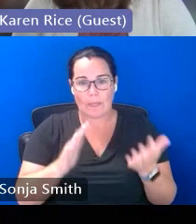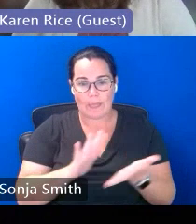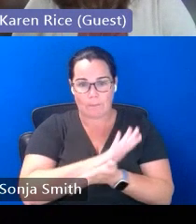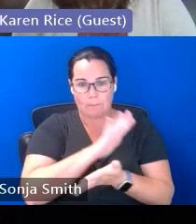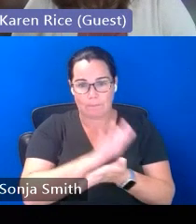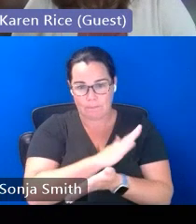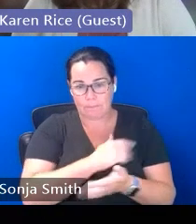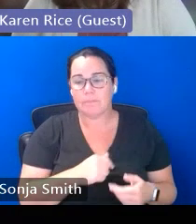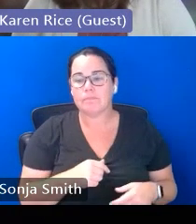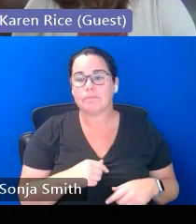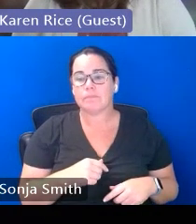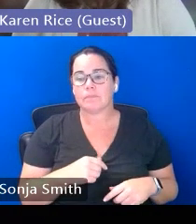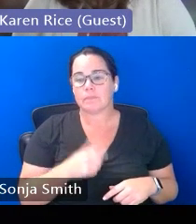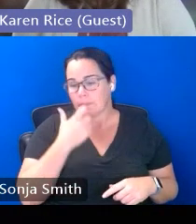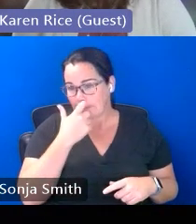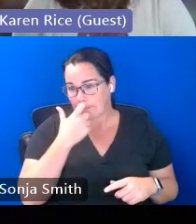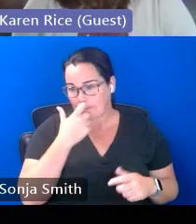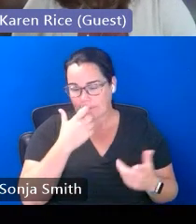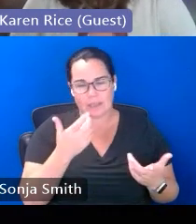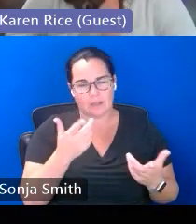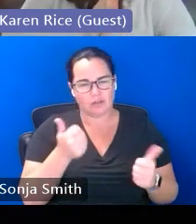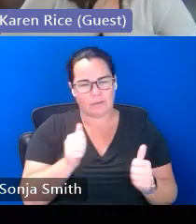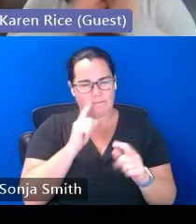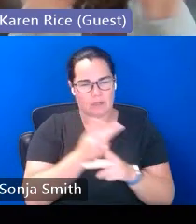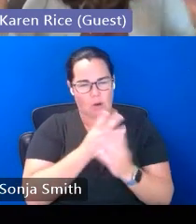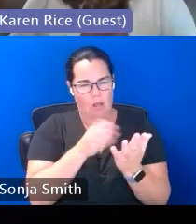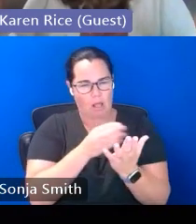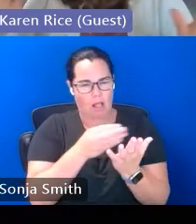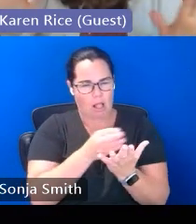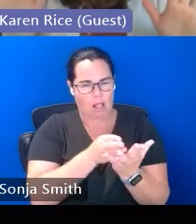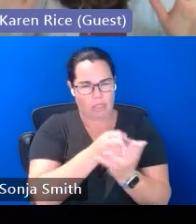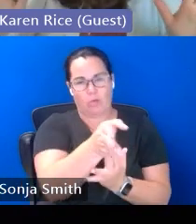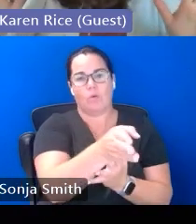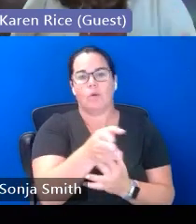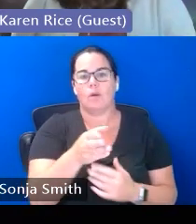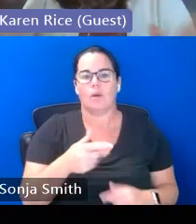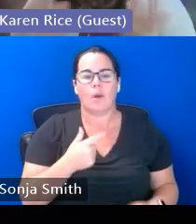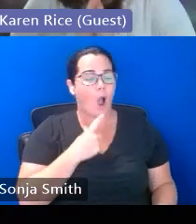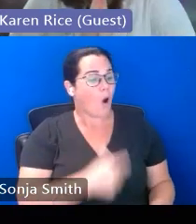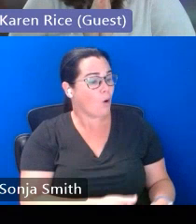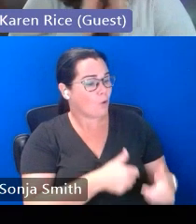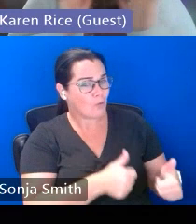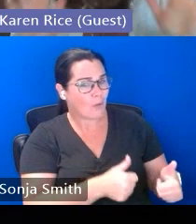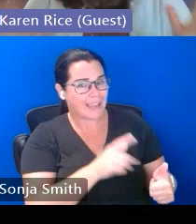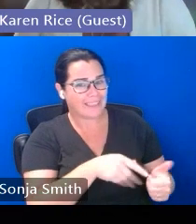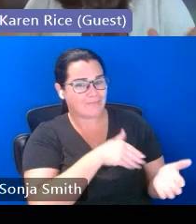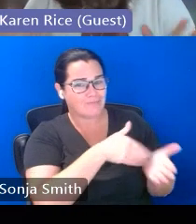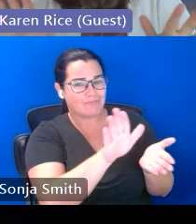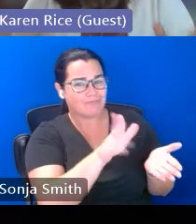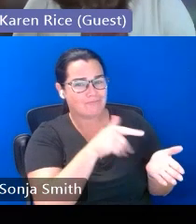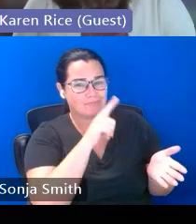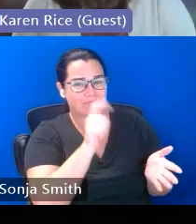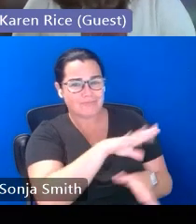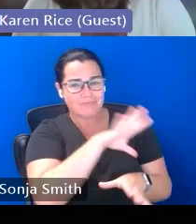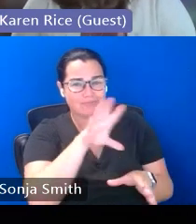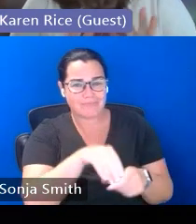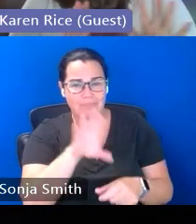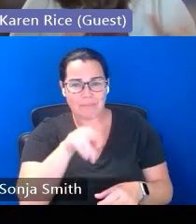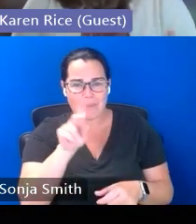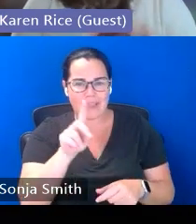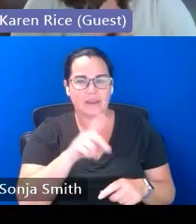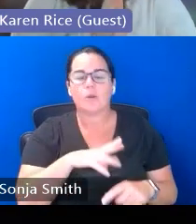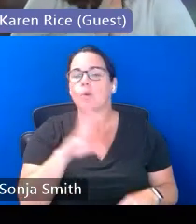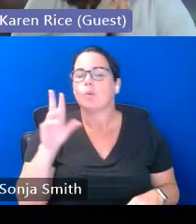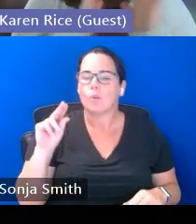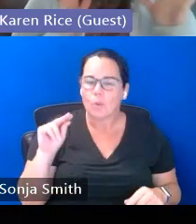find ways to navigate those barriers so to not we don't want to say great then you can't participate in band then it's okay let's figure out a different plan